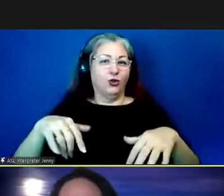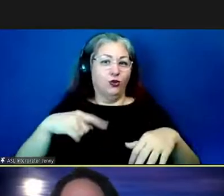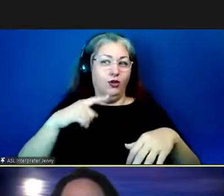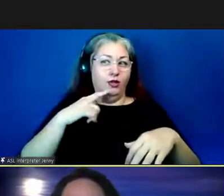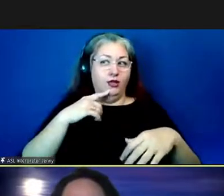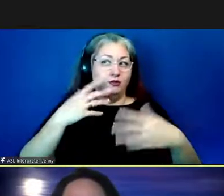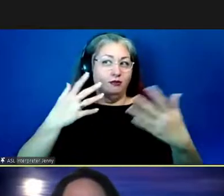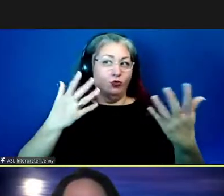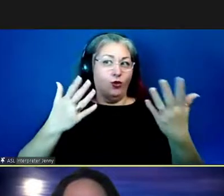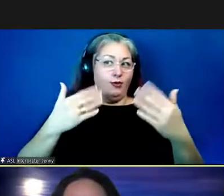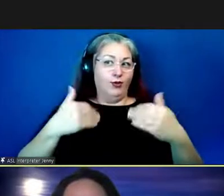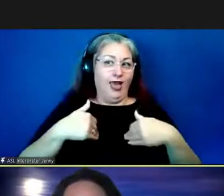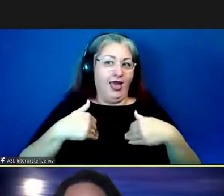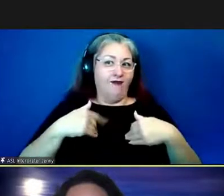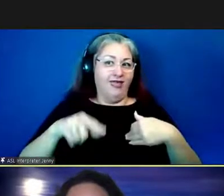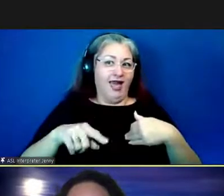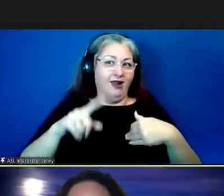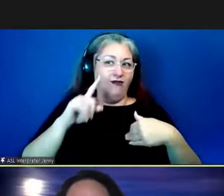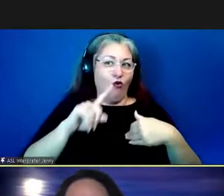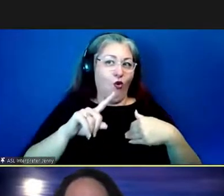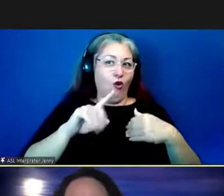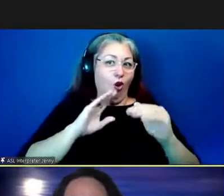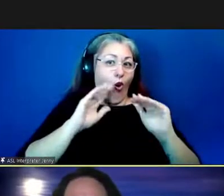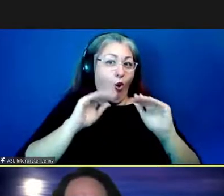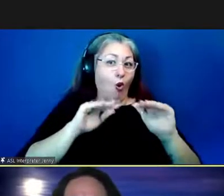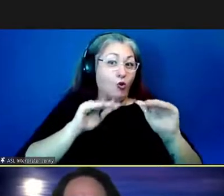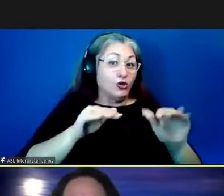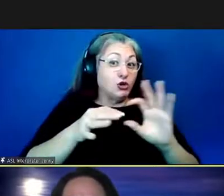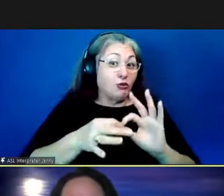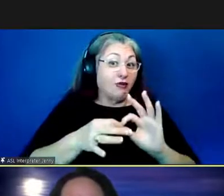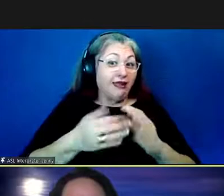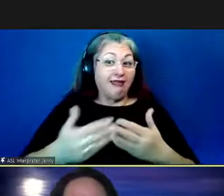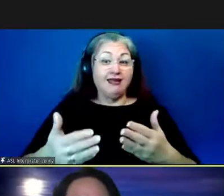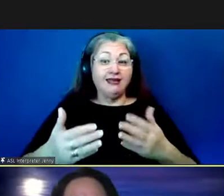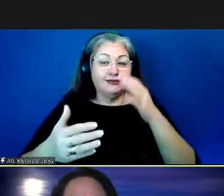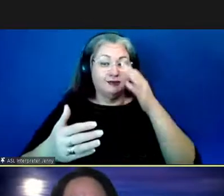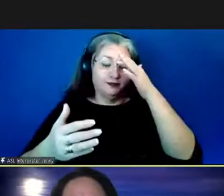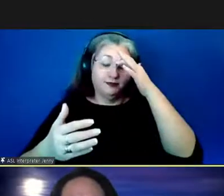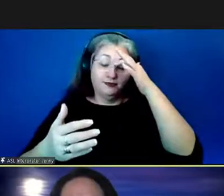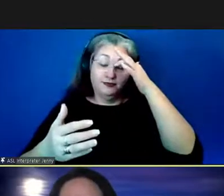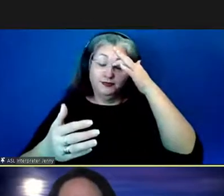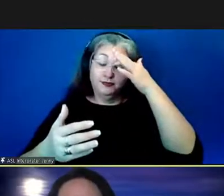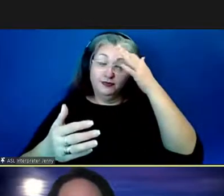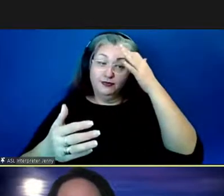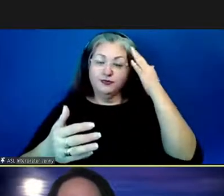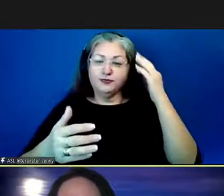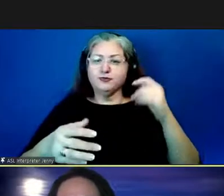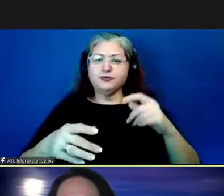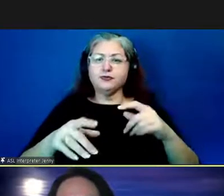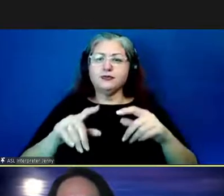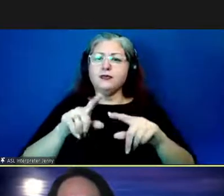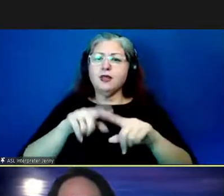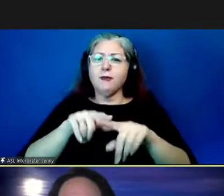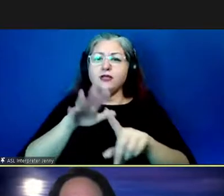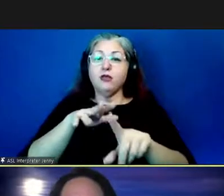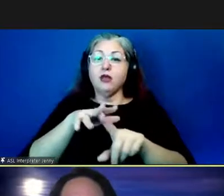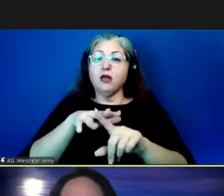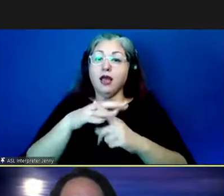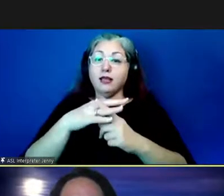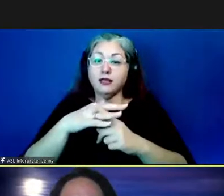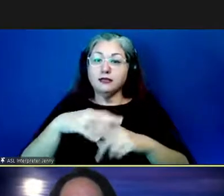we probably have that for ocean stuff you know like it's it's really contextual and that's why